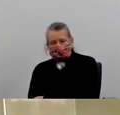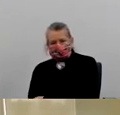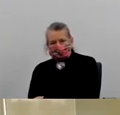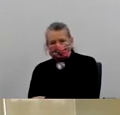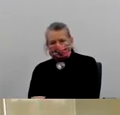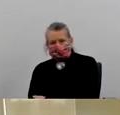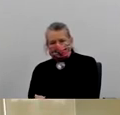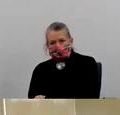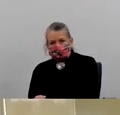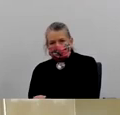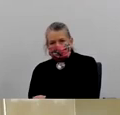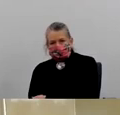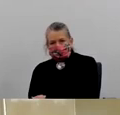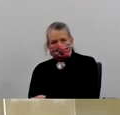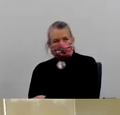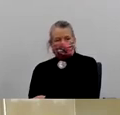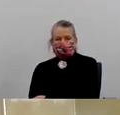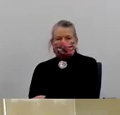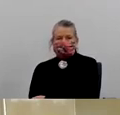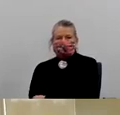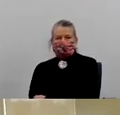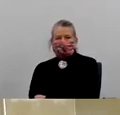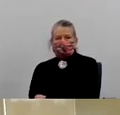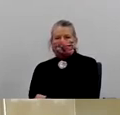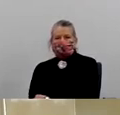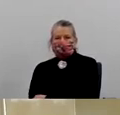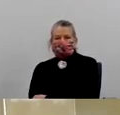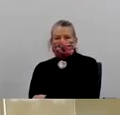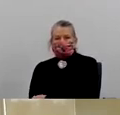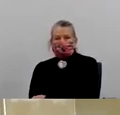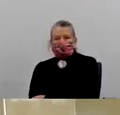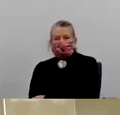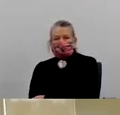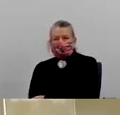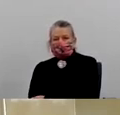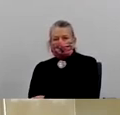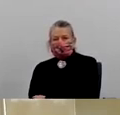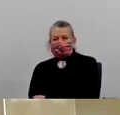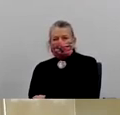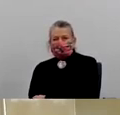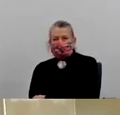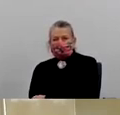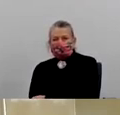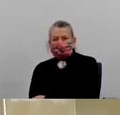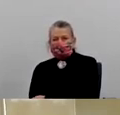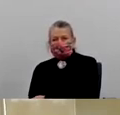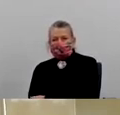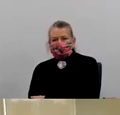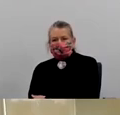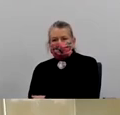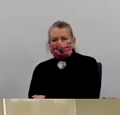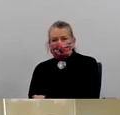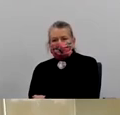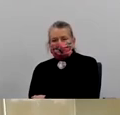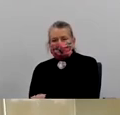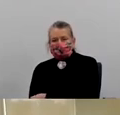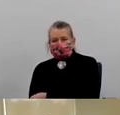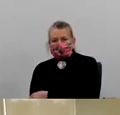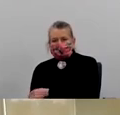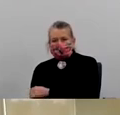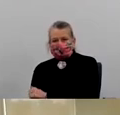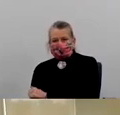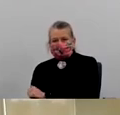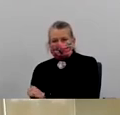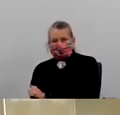you know, people are using the app and the smart rings and seeing, you know, how this came So, a useful tool to really help counter and, you know, understand